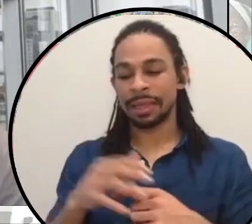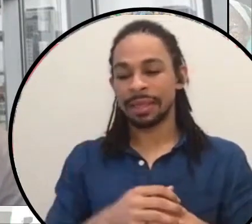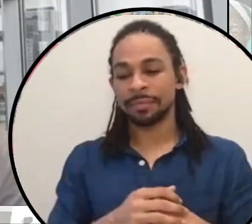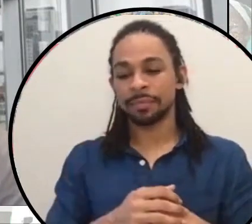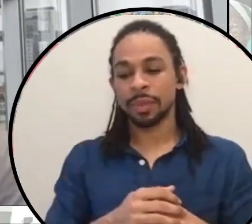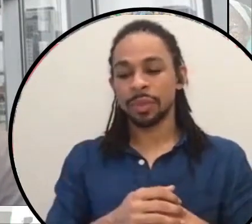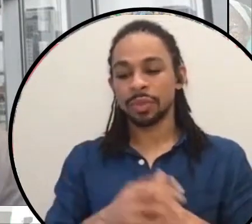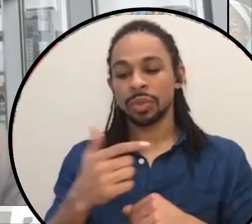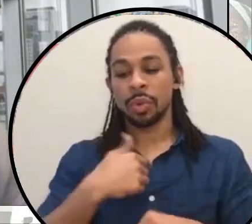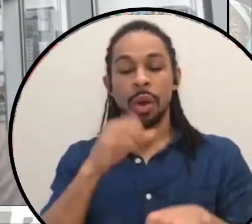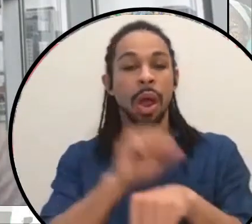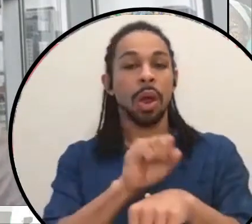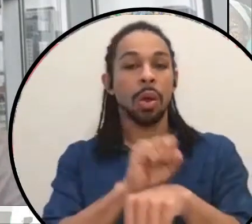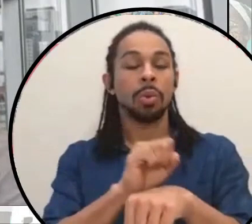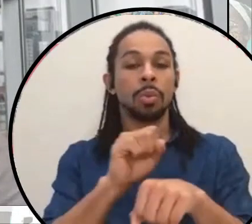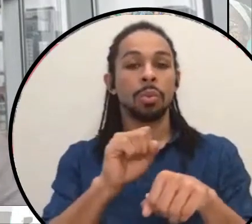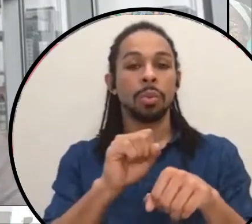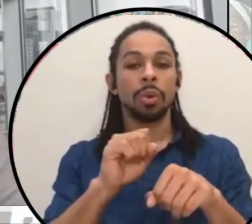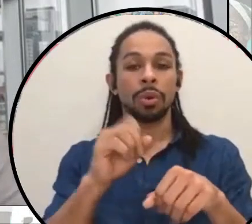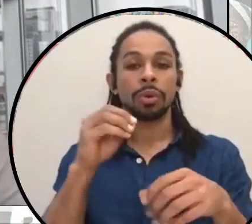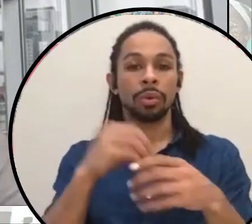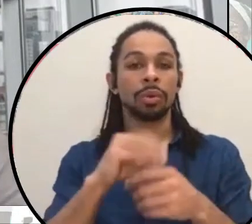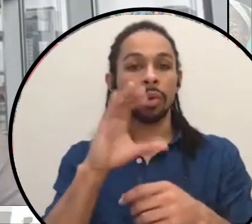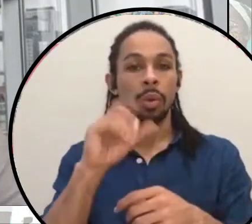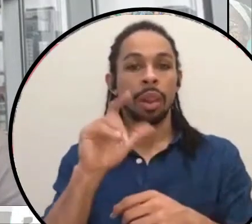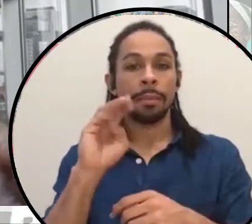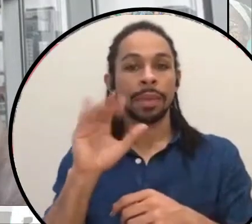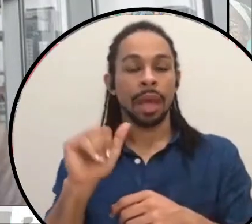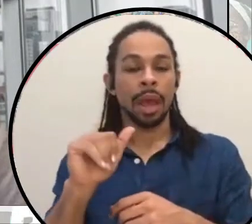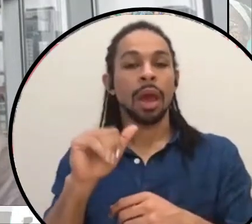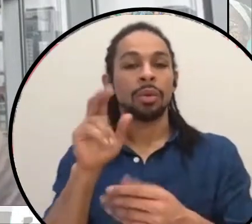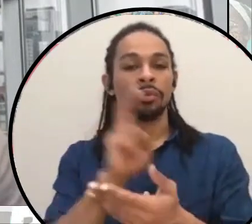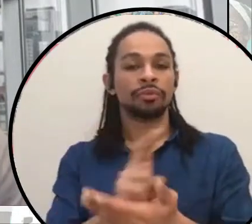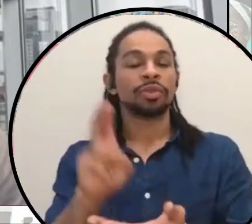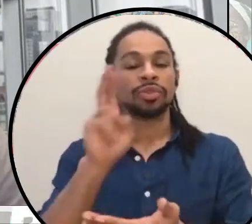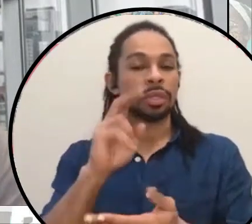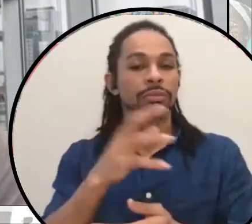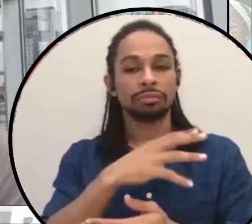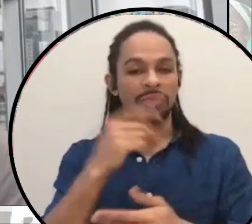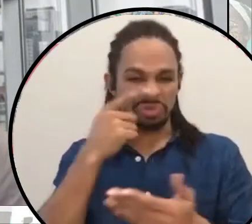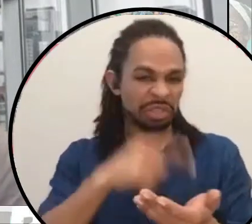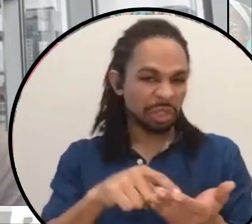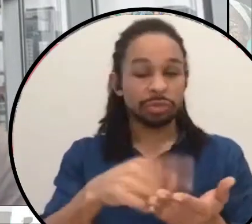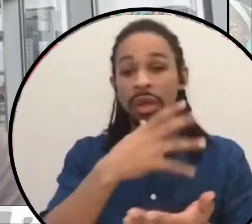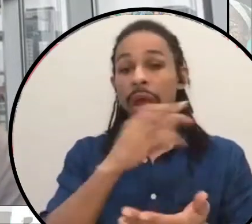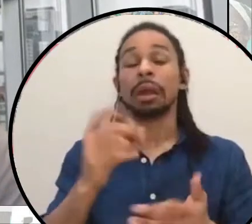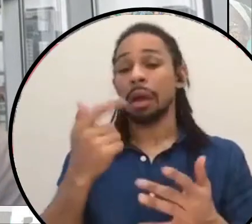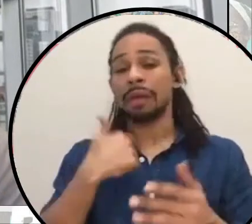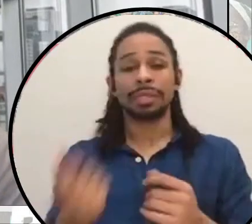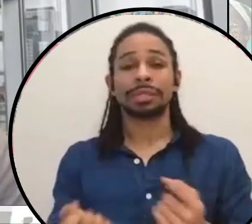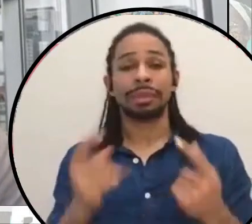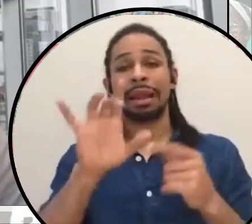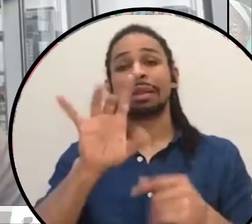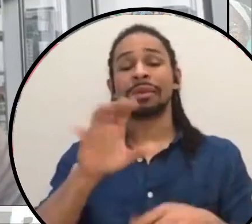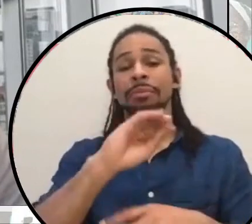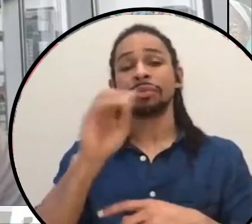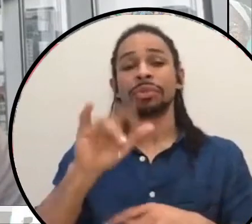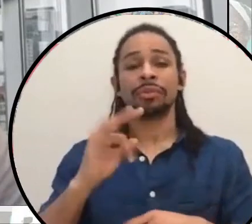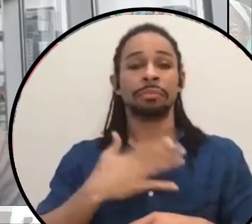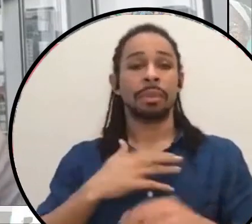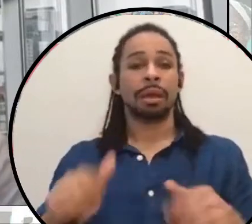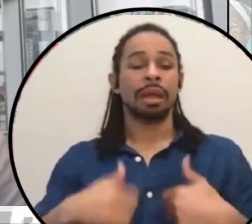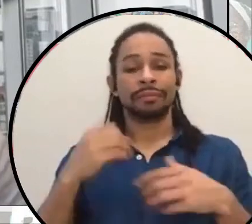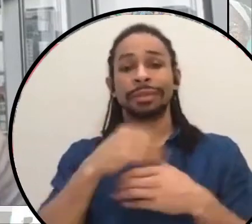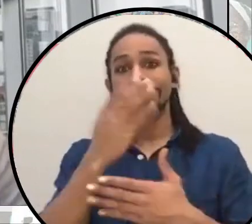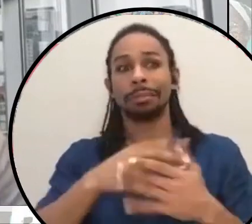as a researcher at Columbia University. First of all, I spent, uh, about 85% of my life in, uh, some type of institution or